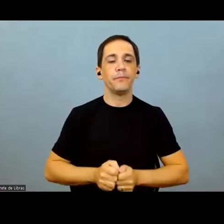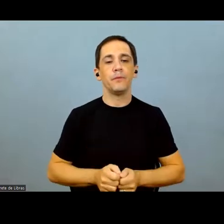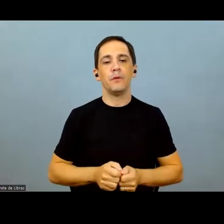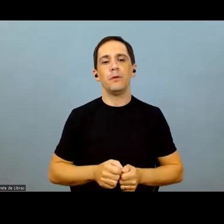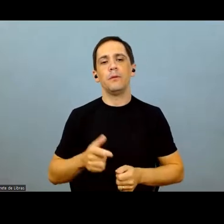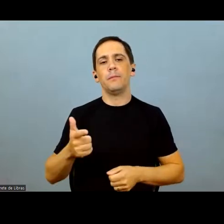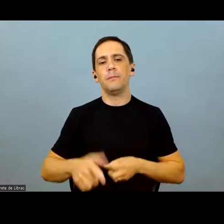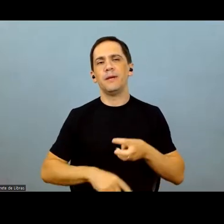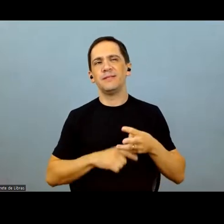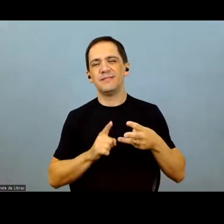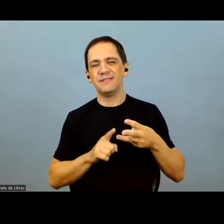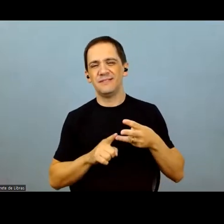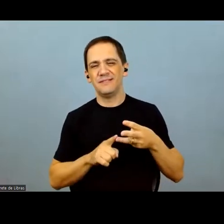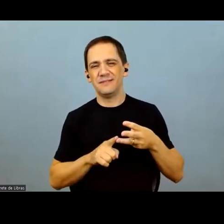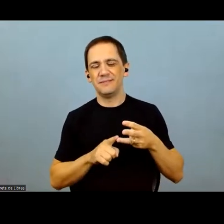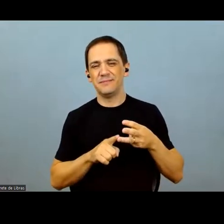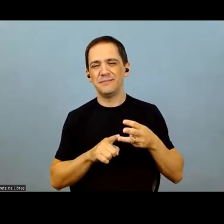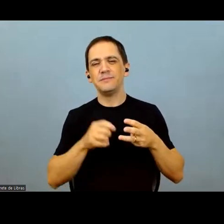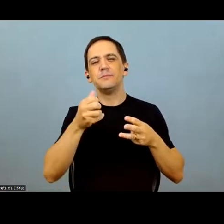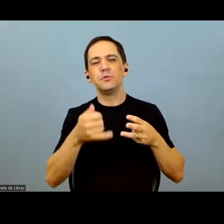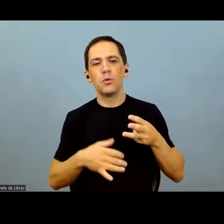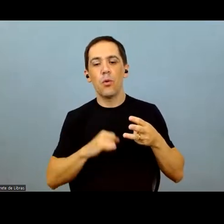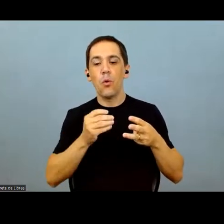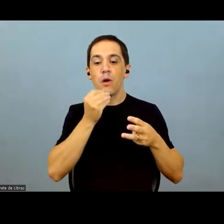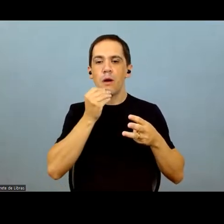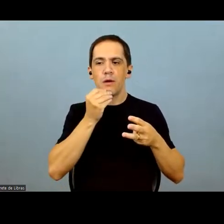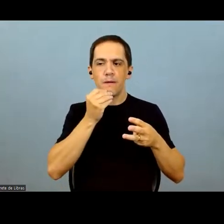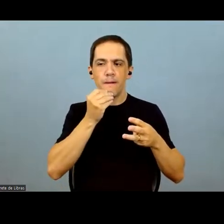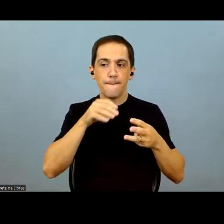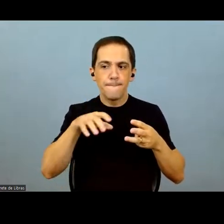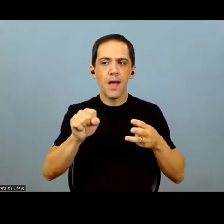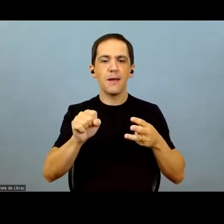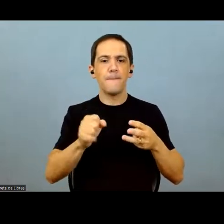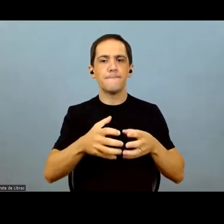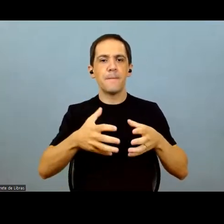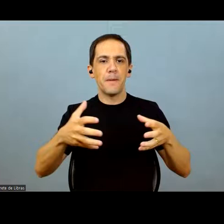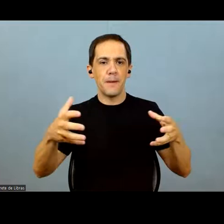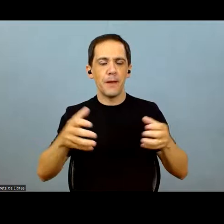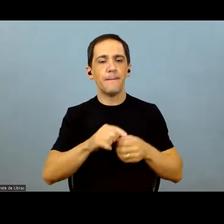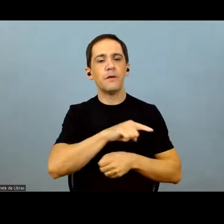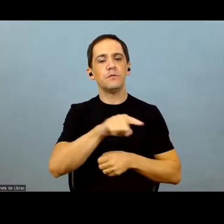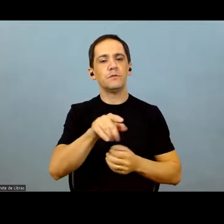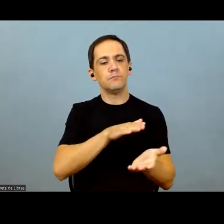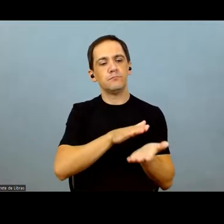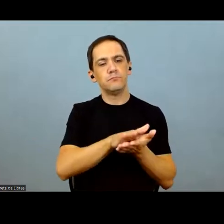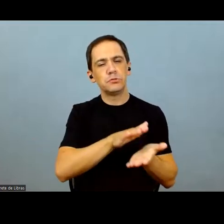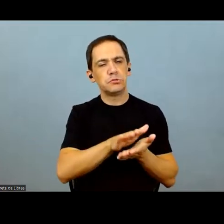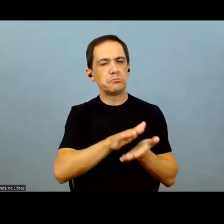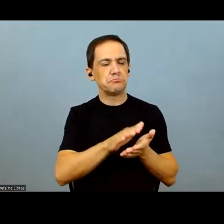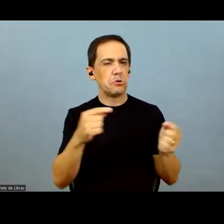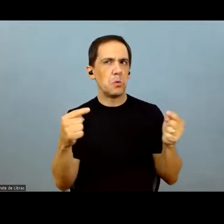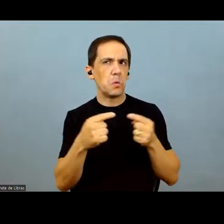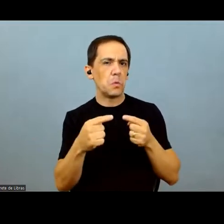And just to follow up on the last question in which you discussed growth opportunities,